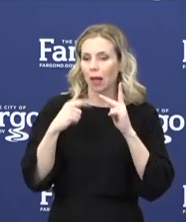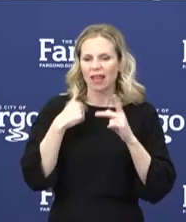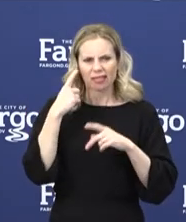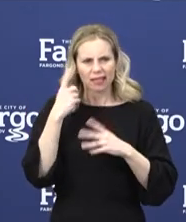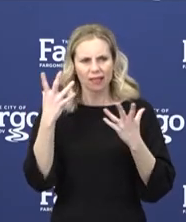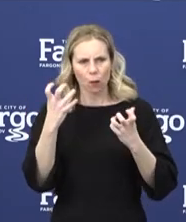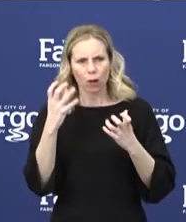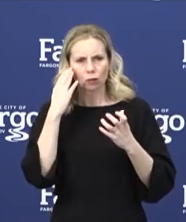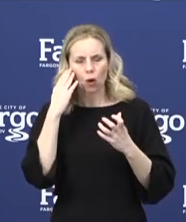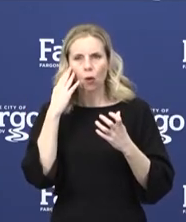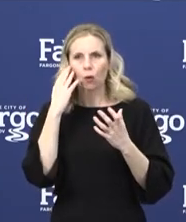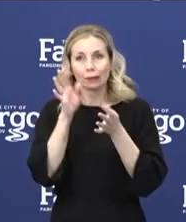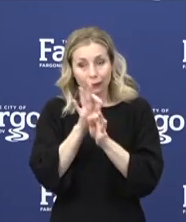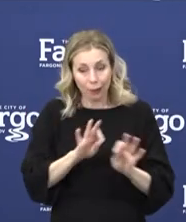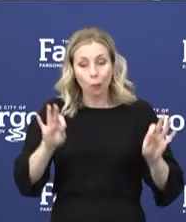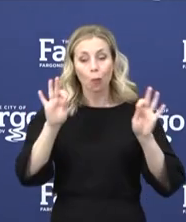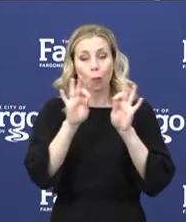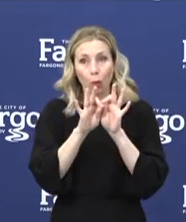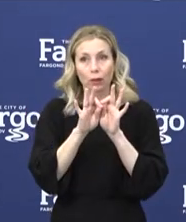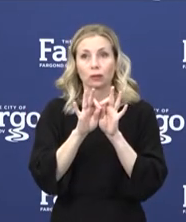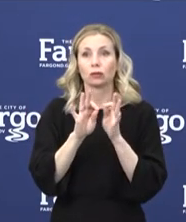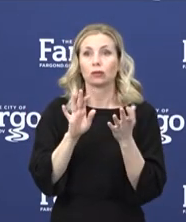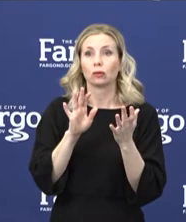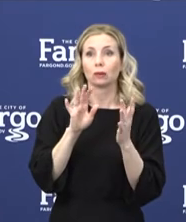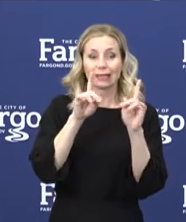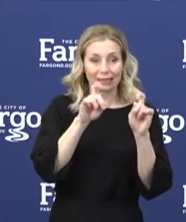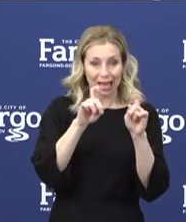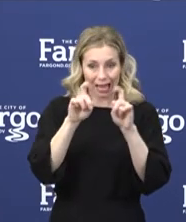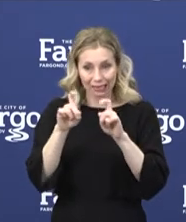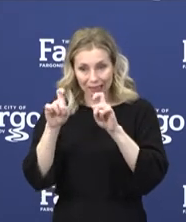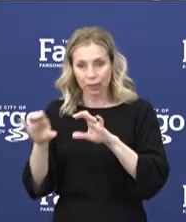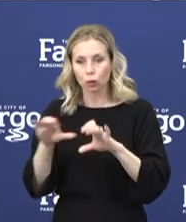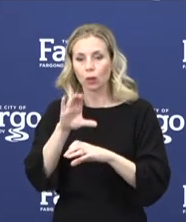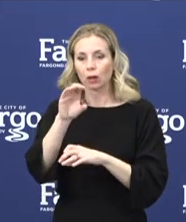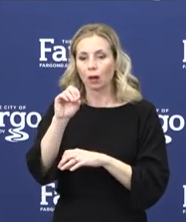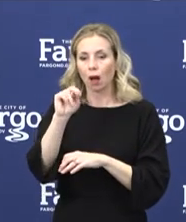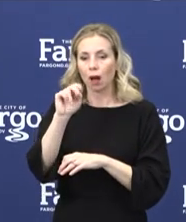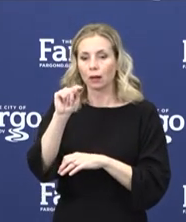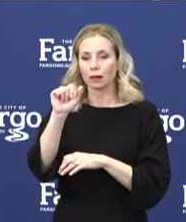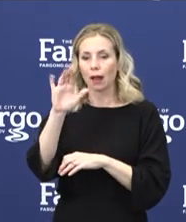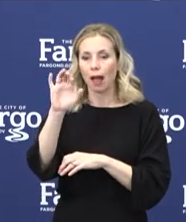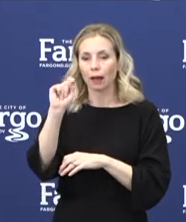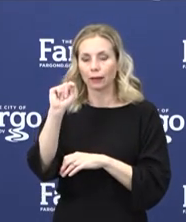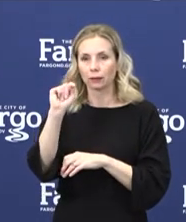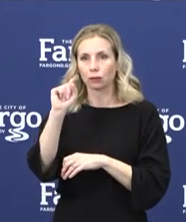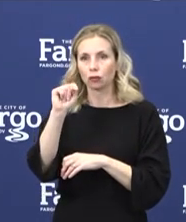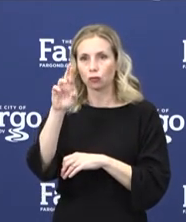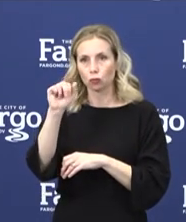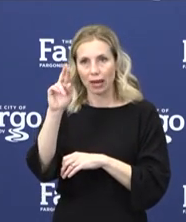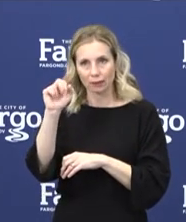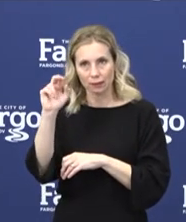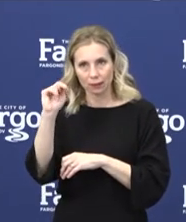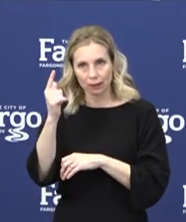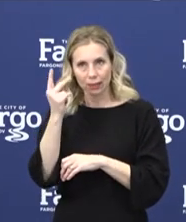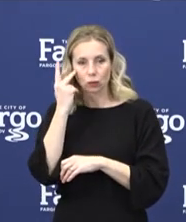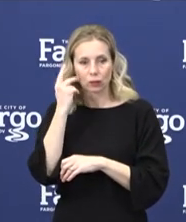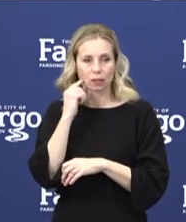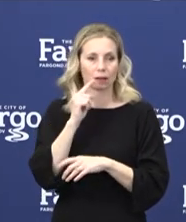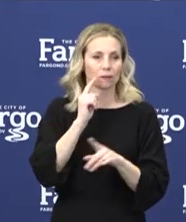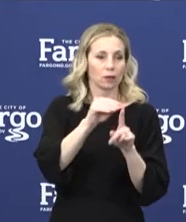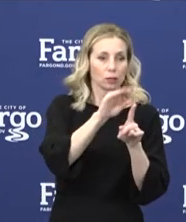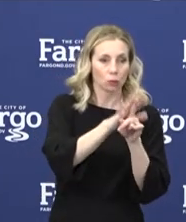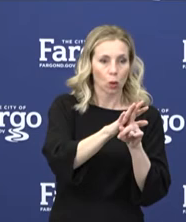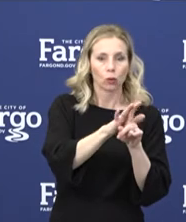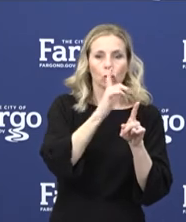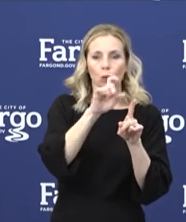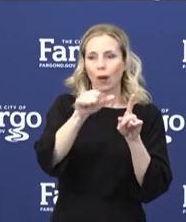tracing and just want people to know that the state and local health agencies and health providers are working